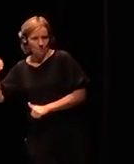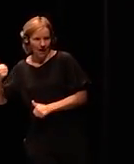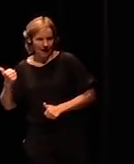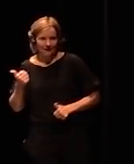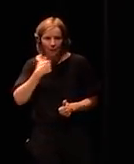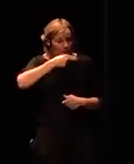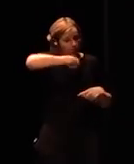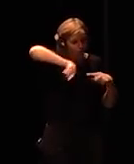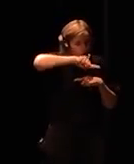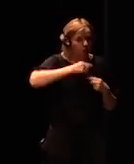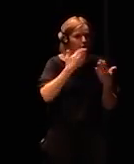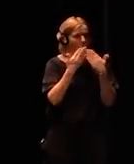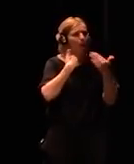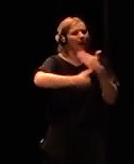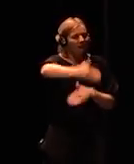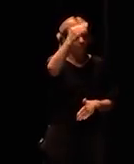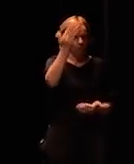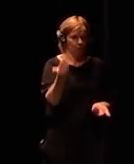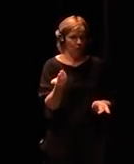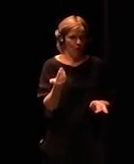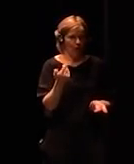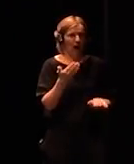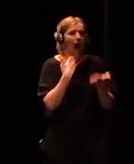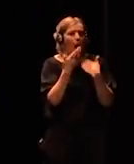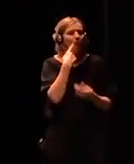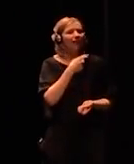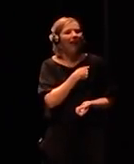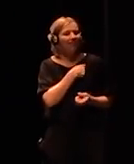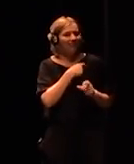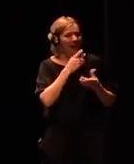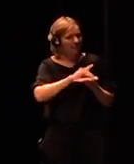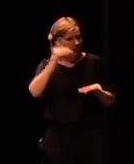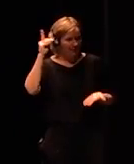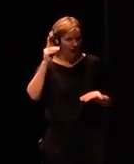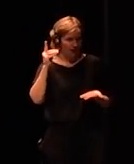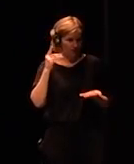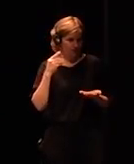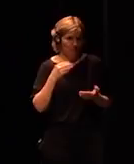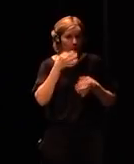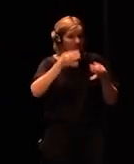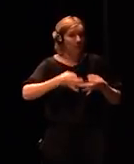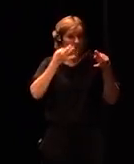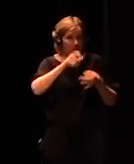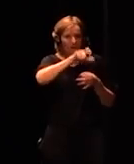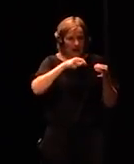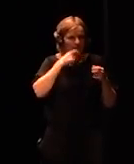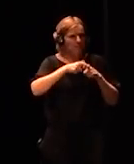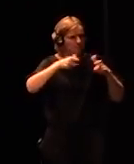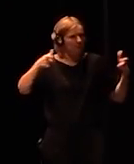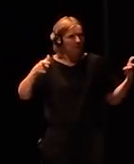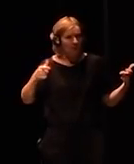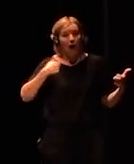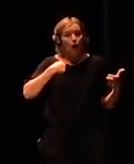ethics. It's exploding. I started this five years ago and nobody was interested. That's like, you know, sustainability